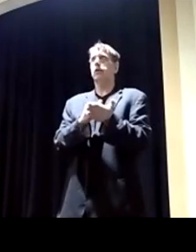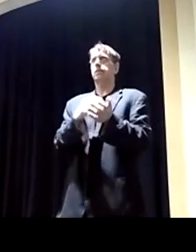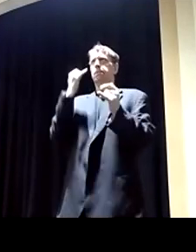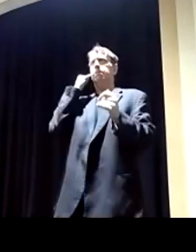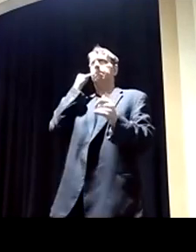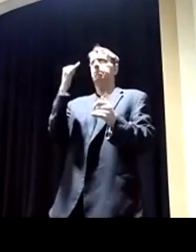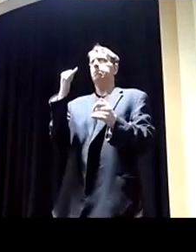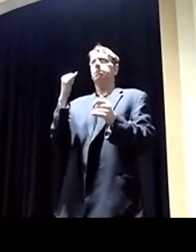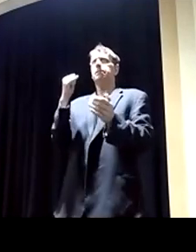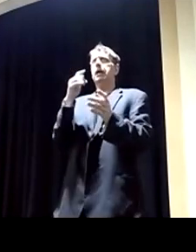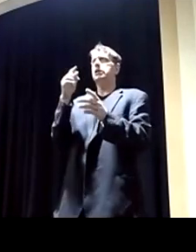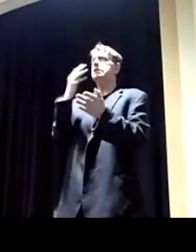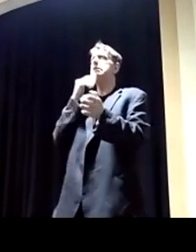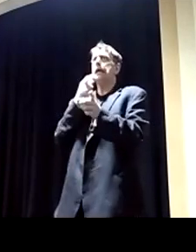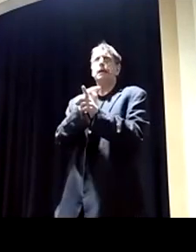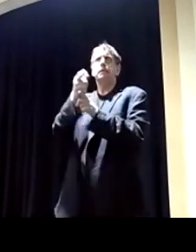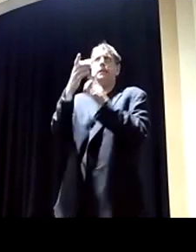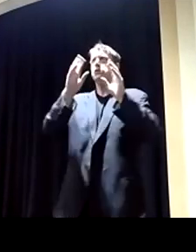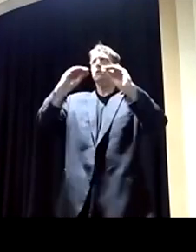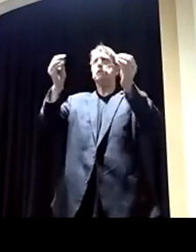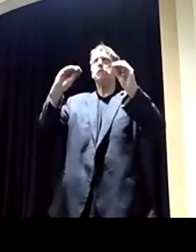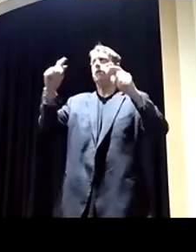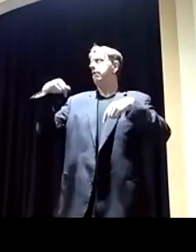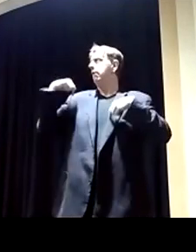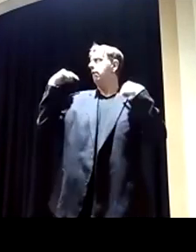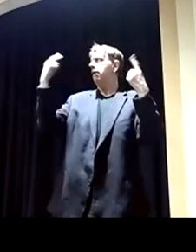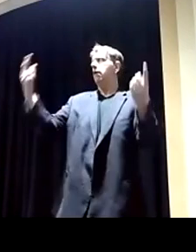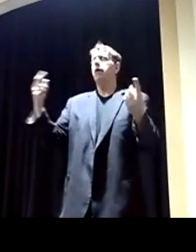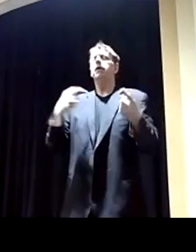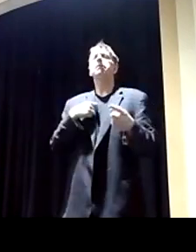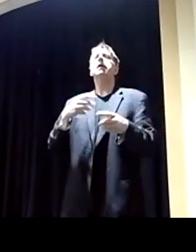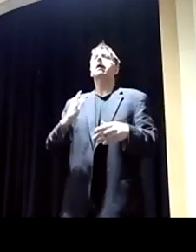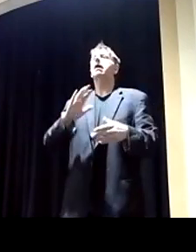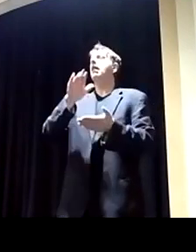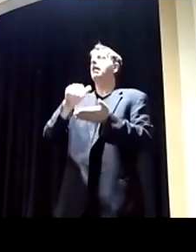So we have to fix it. That should be fixed now because the middle class has had enough.